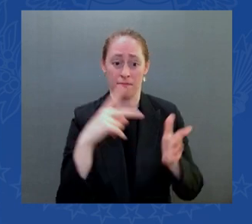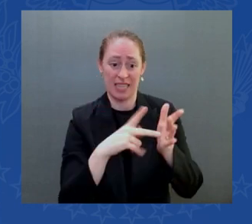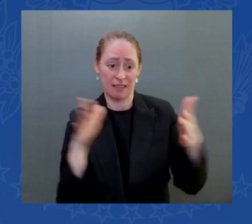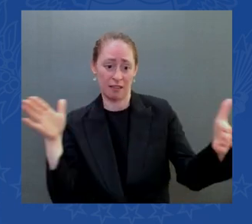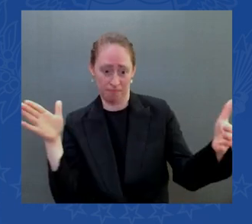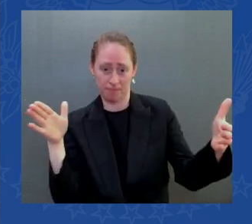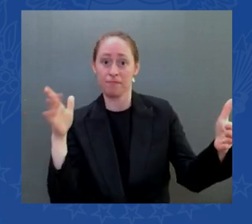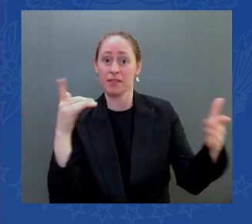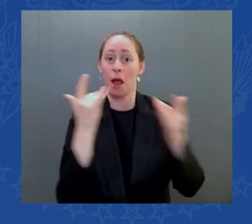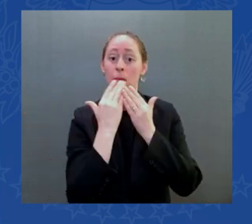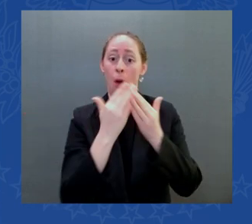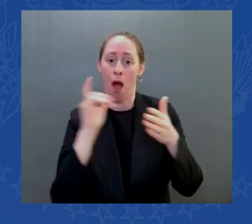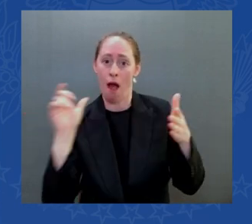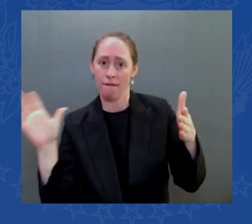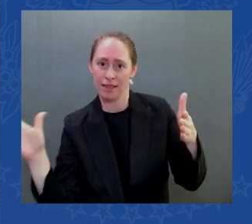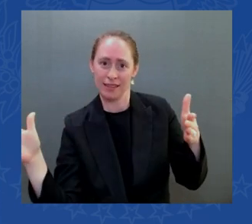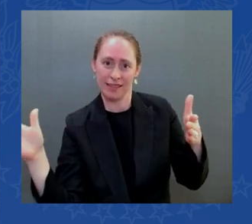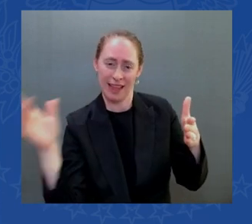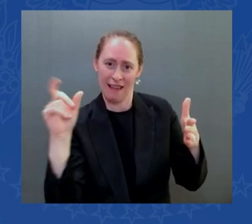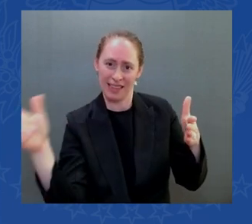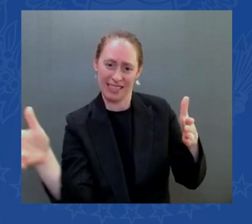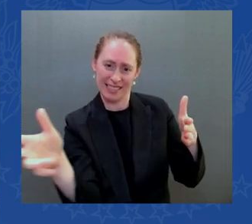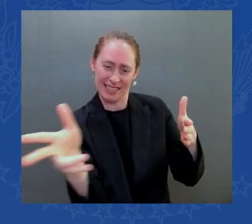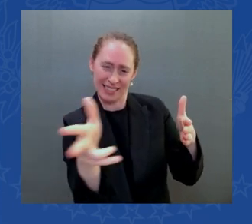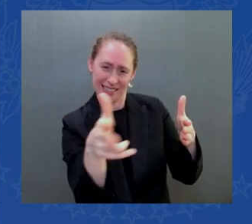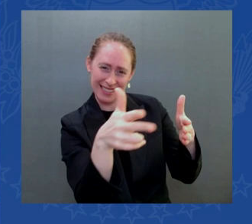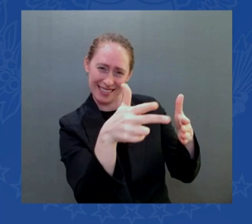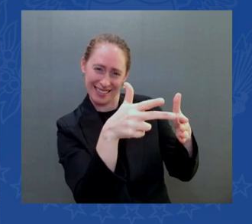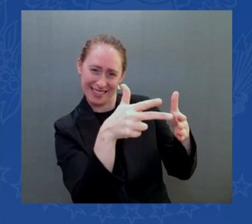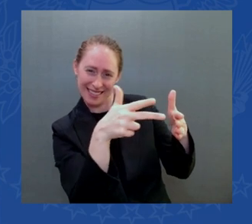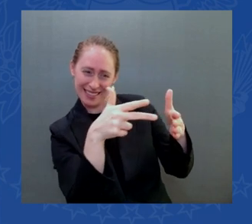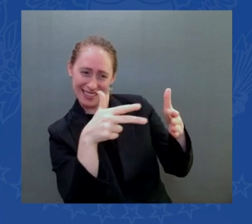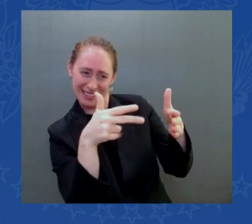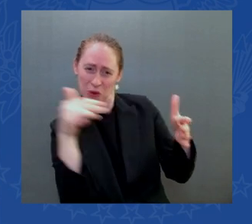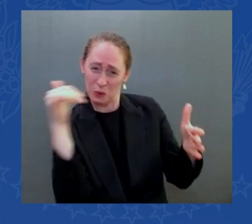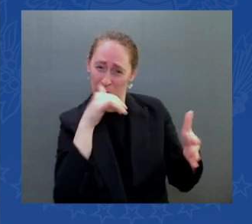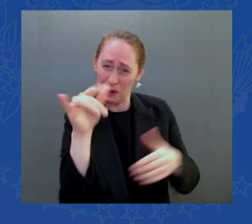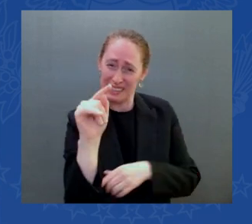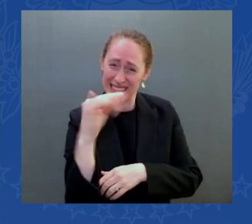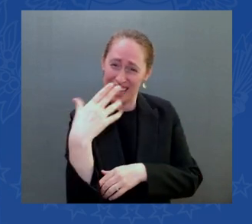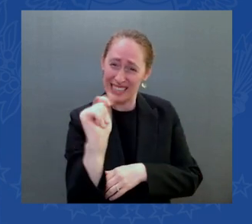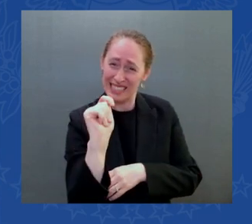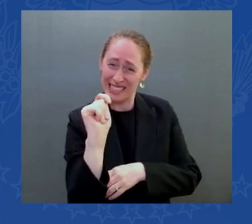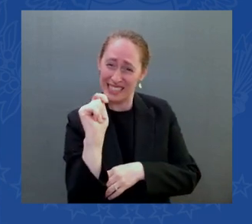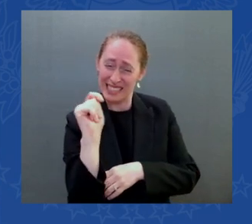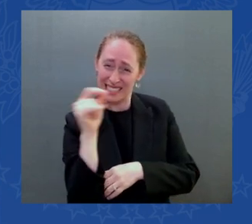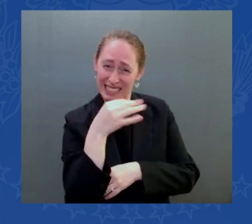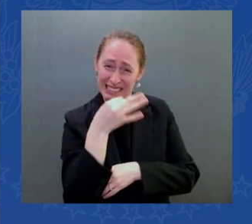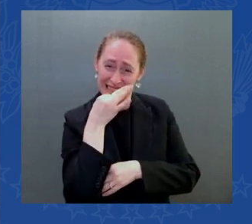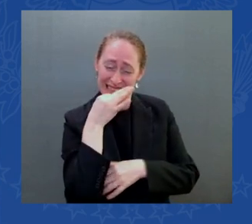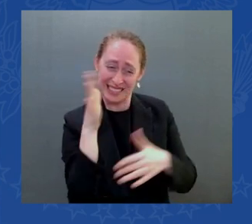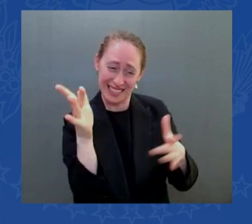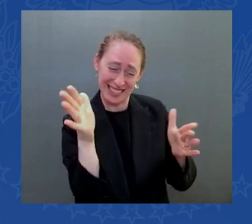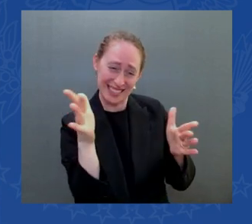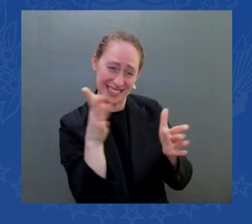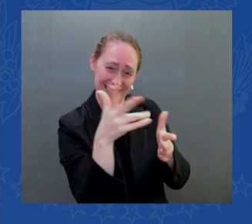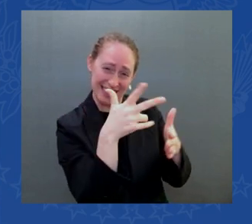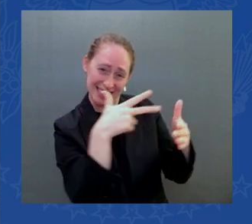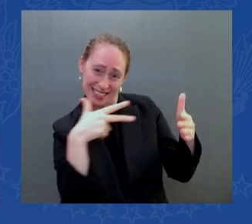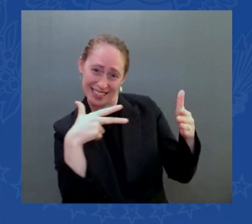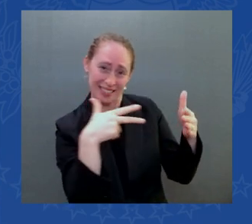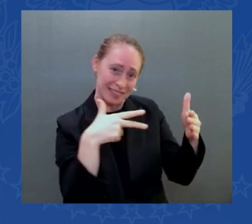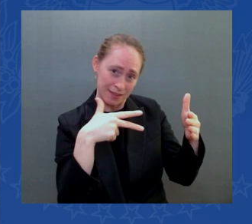it meant that you know to be safe some of the ships can only come in or sail out on high tide they can only sail at night